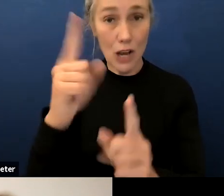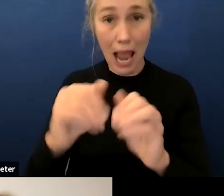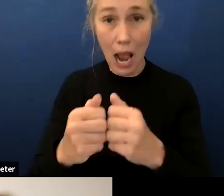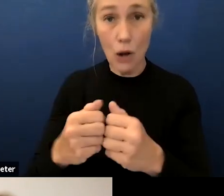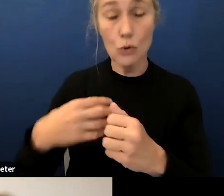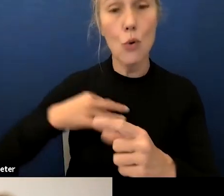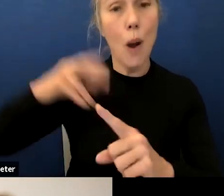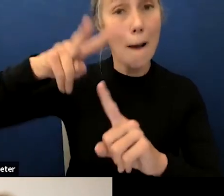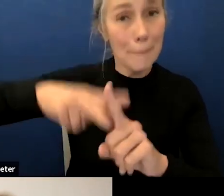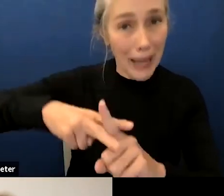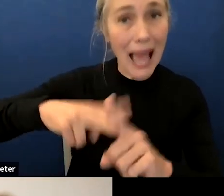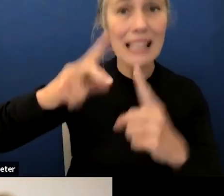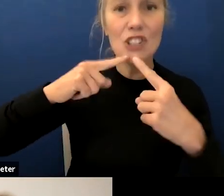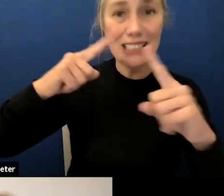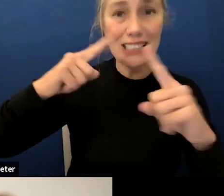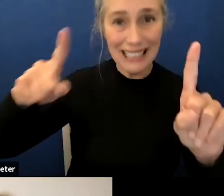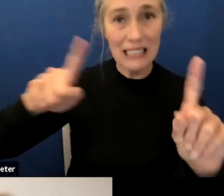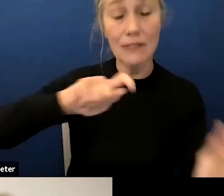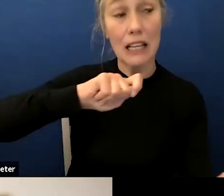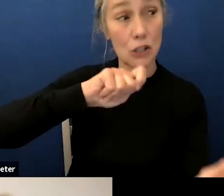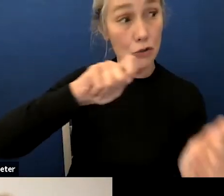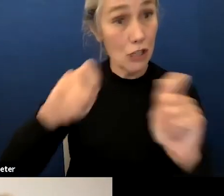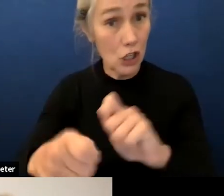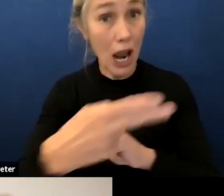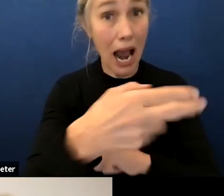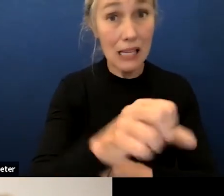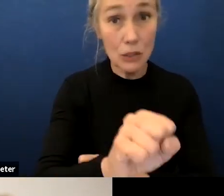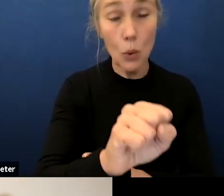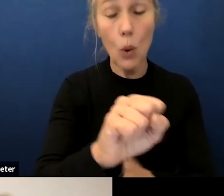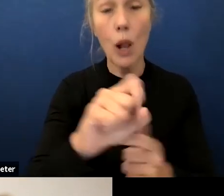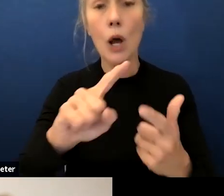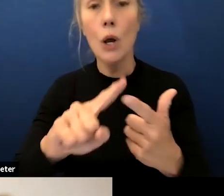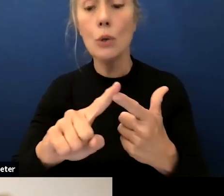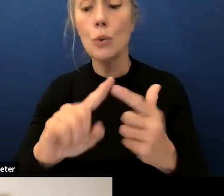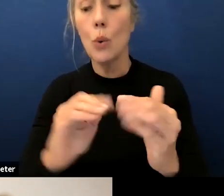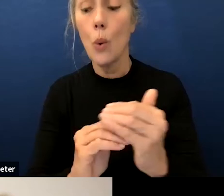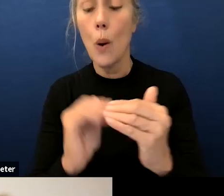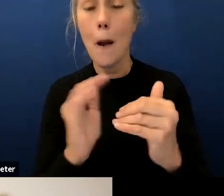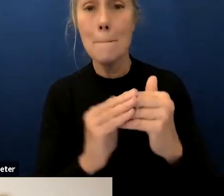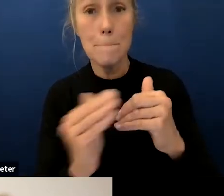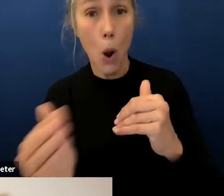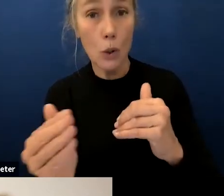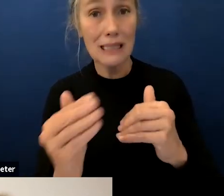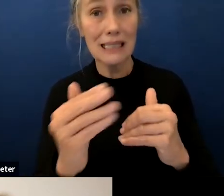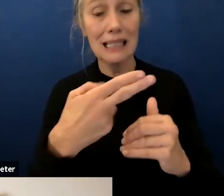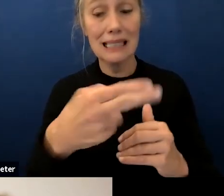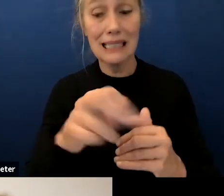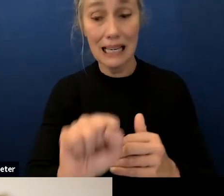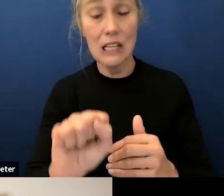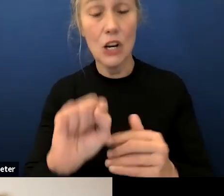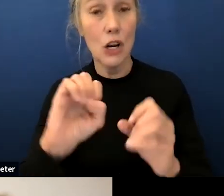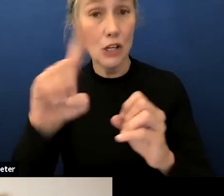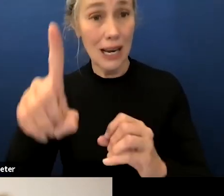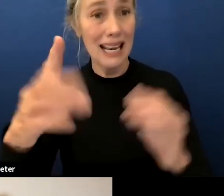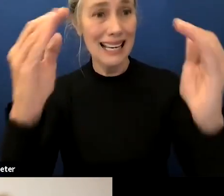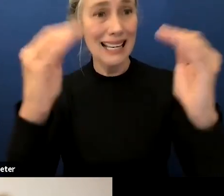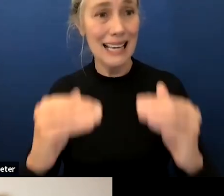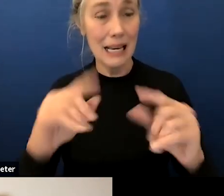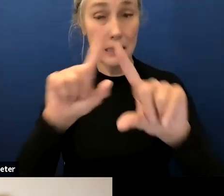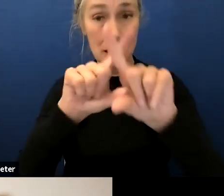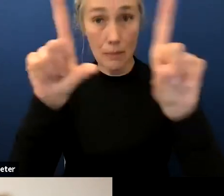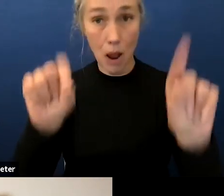to and successfully transitioning to post-secondary education next next box thank you brian